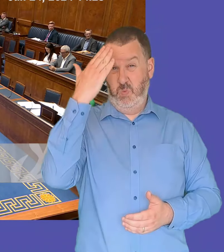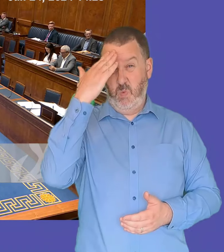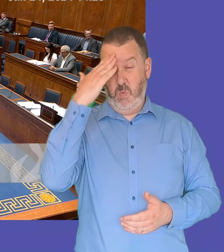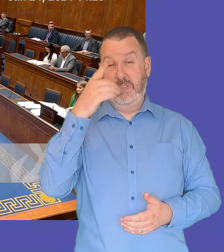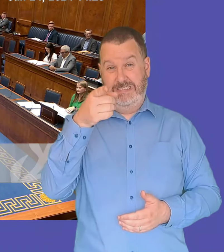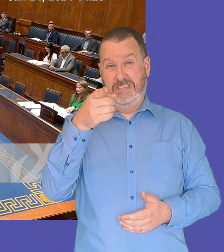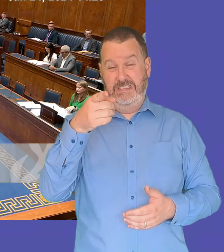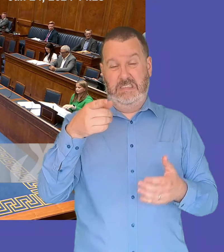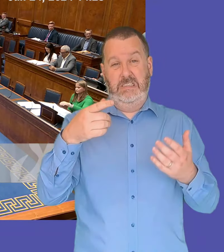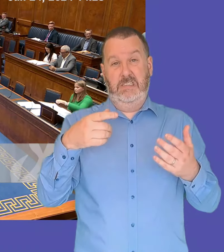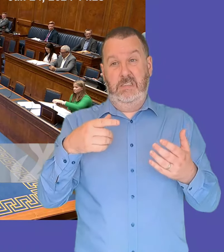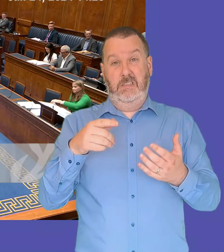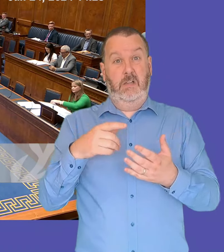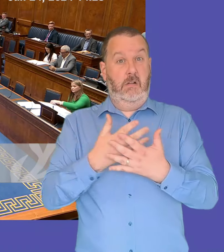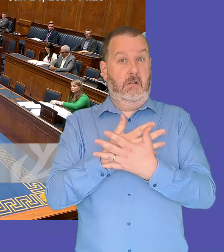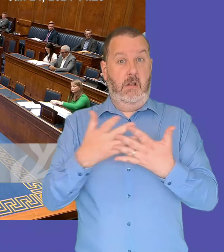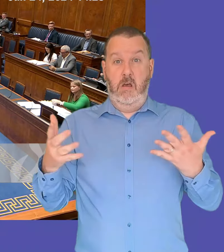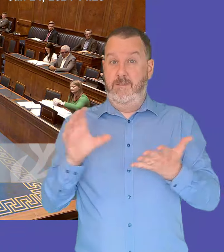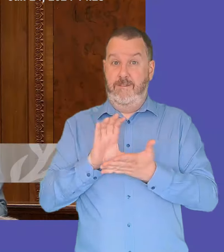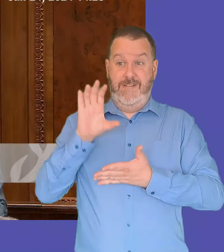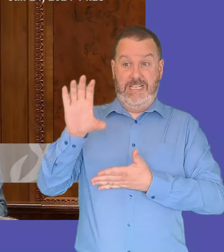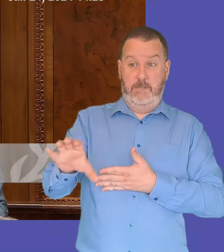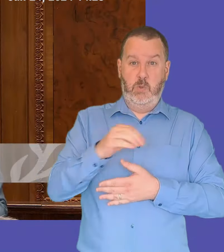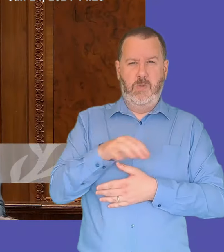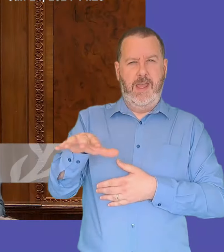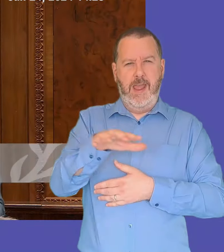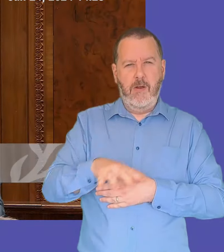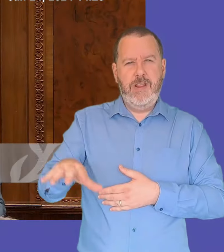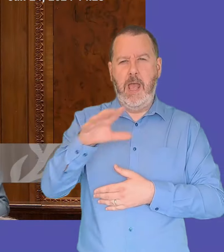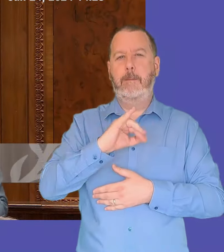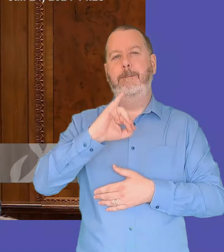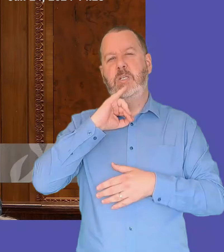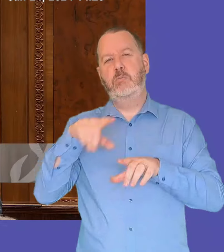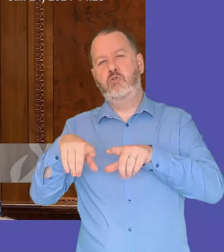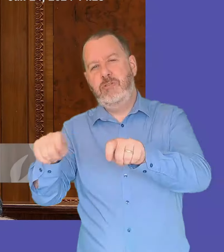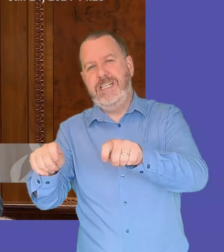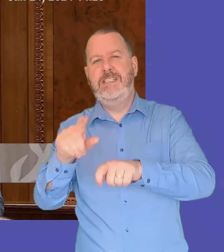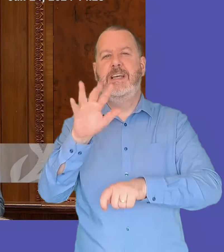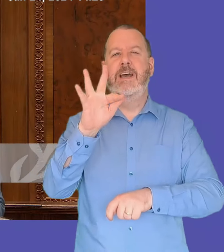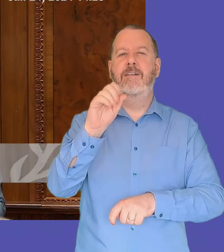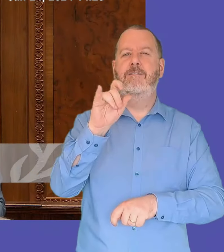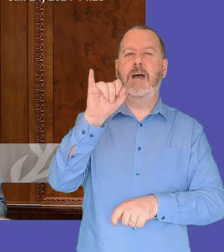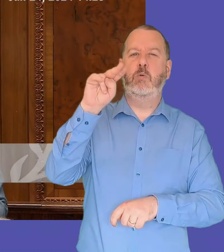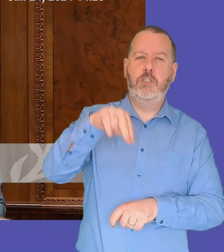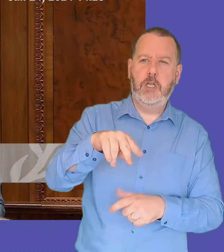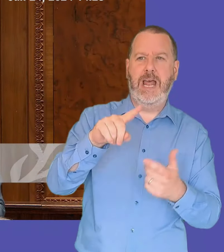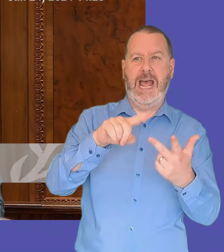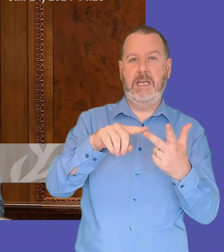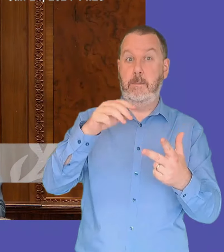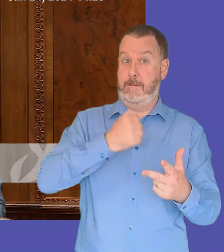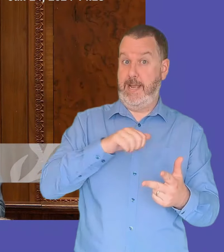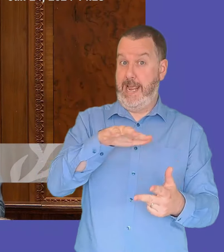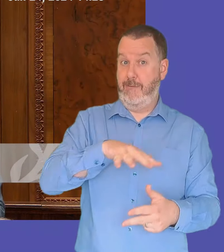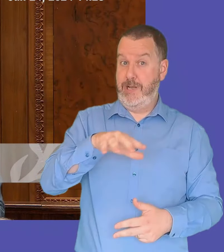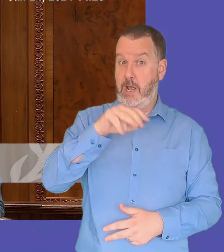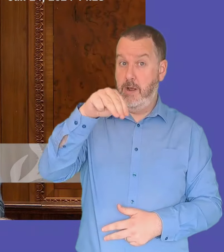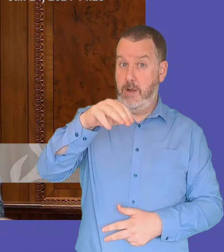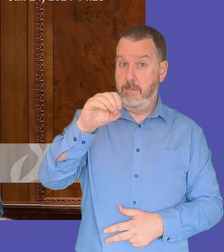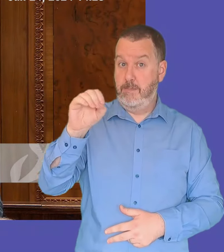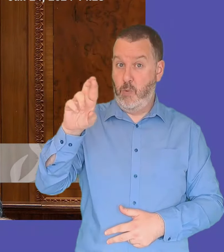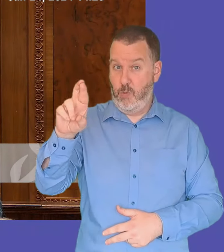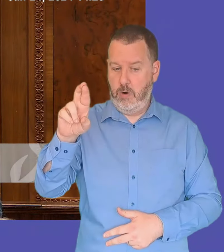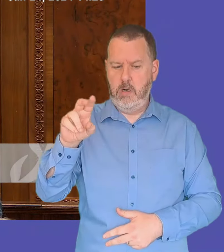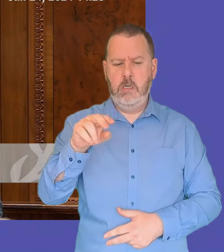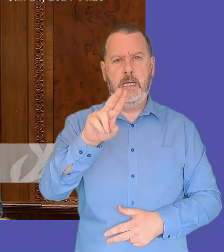investment that's already going on um to the fountain bishop street and right across my own area across the mirror um can she provide any more update